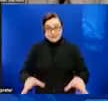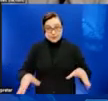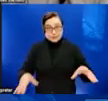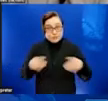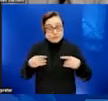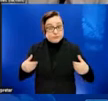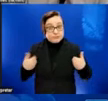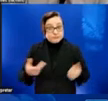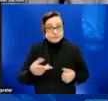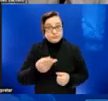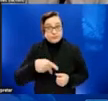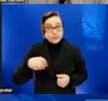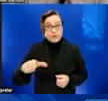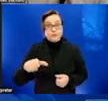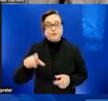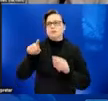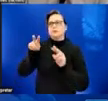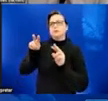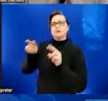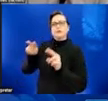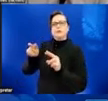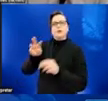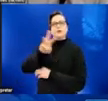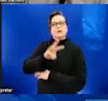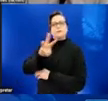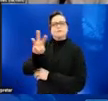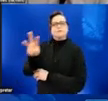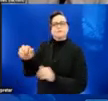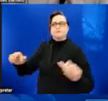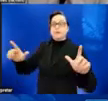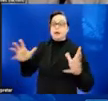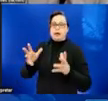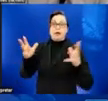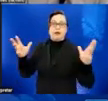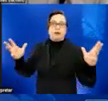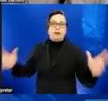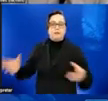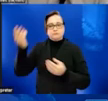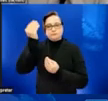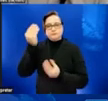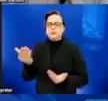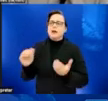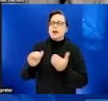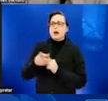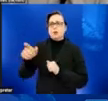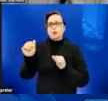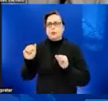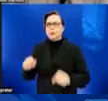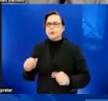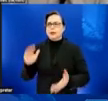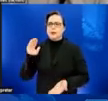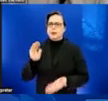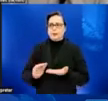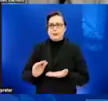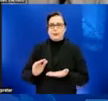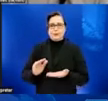to look on our website as we have a lot of really great information about how you can minimize the chance that it's spread through those ways. But